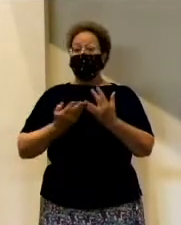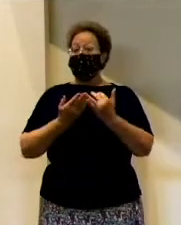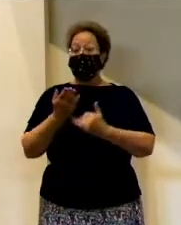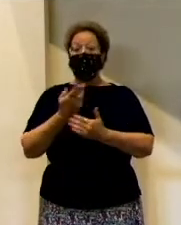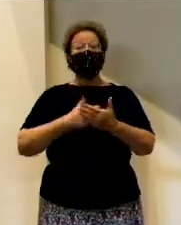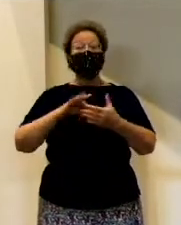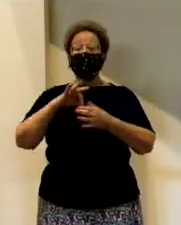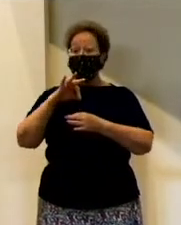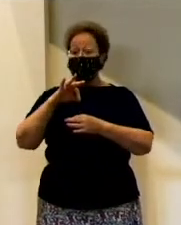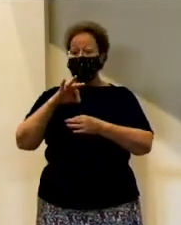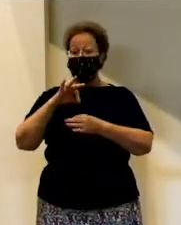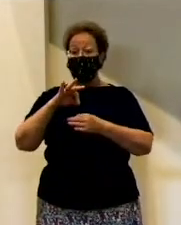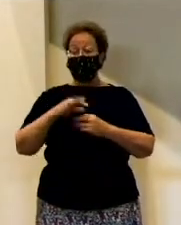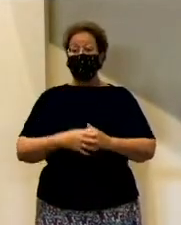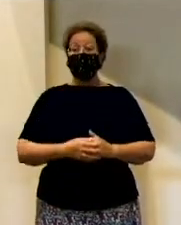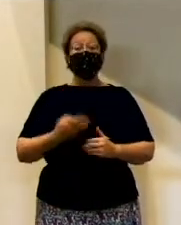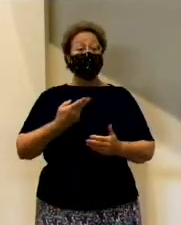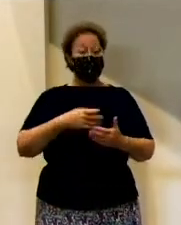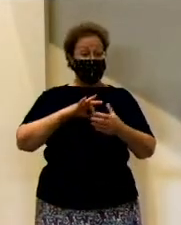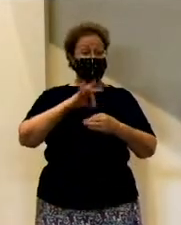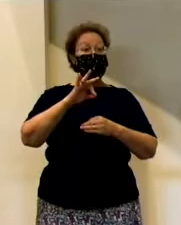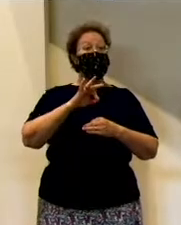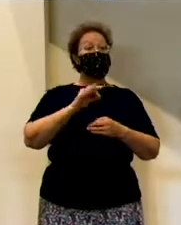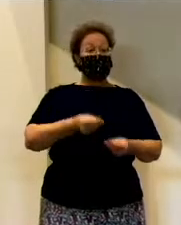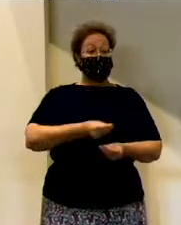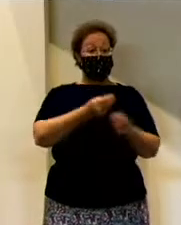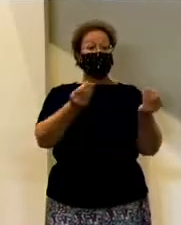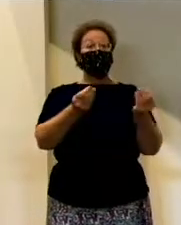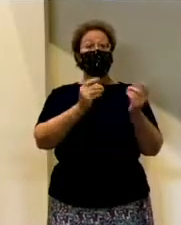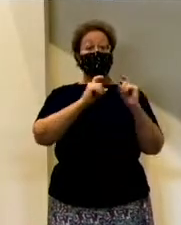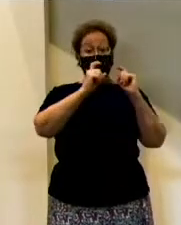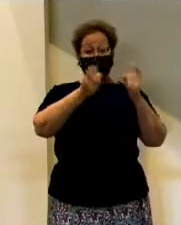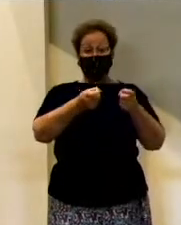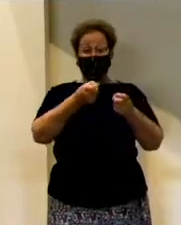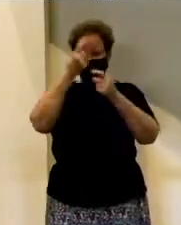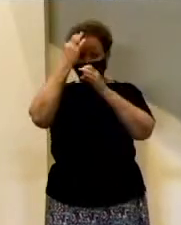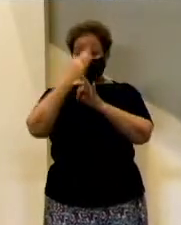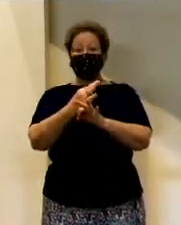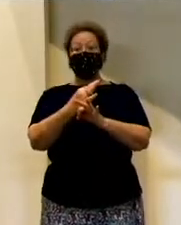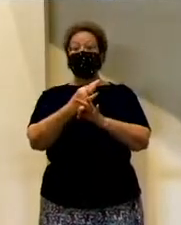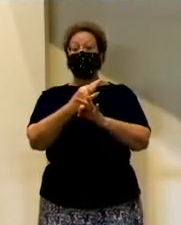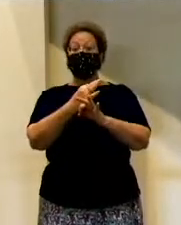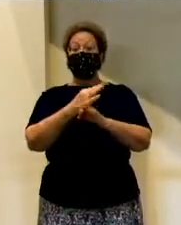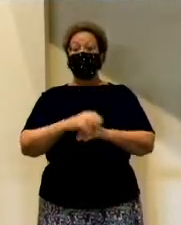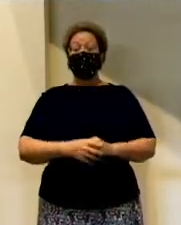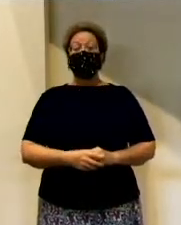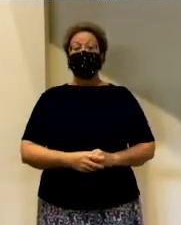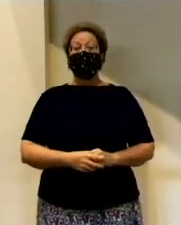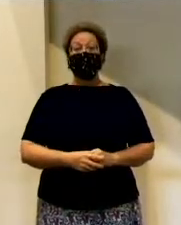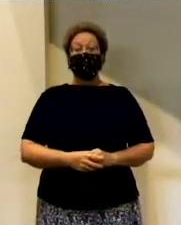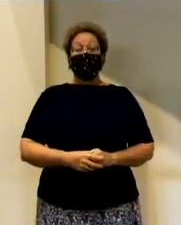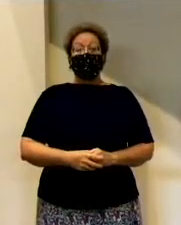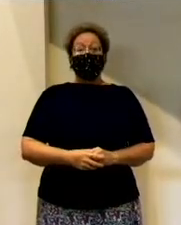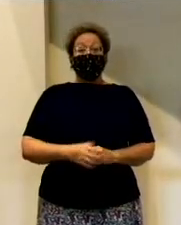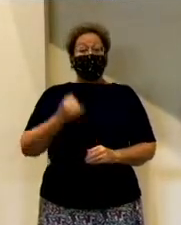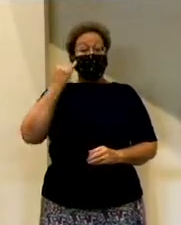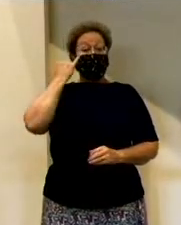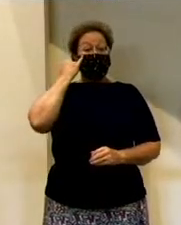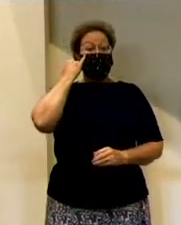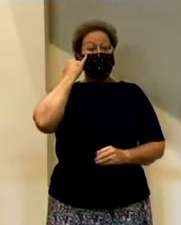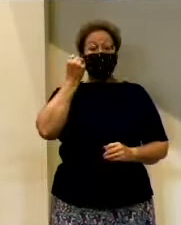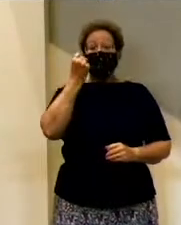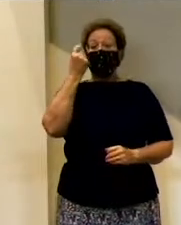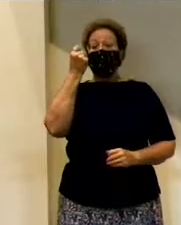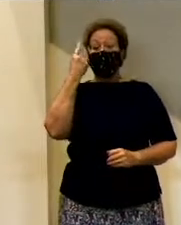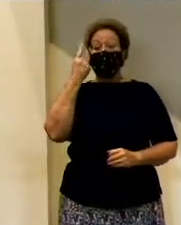Spirit. So the Holy Spirit gives us that gift. In other words, once a person recognizes or accepts the